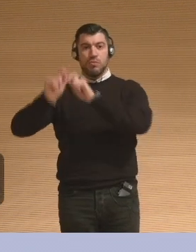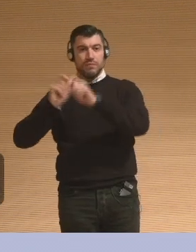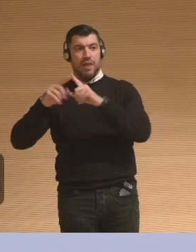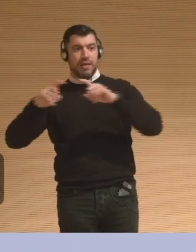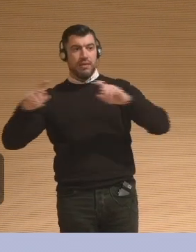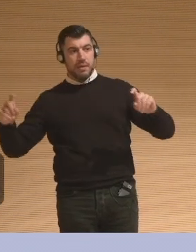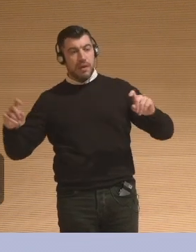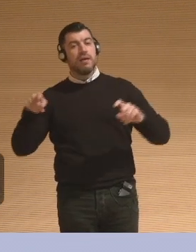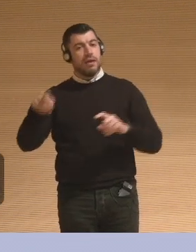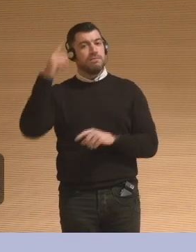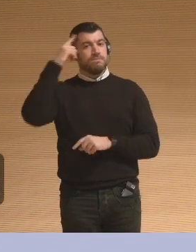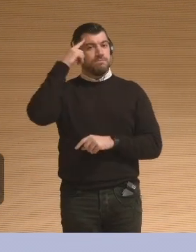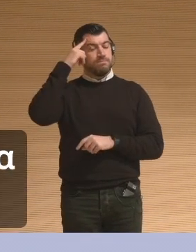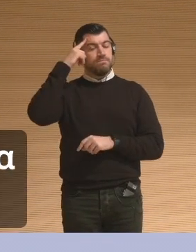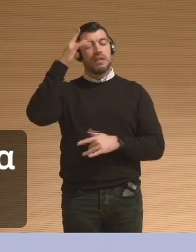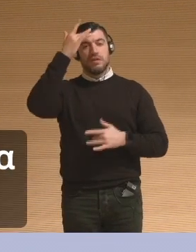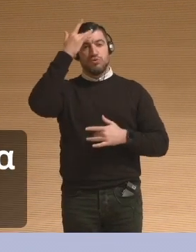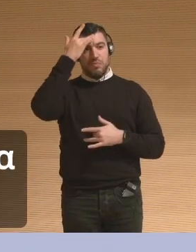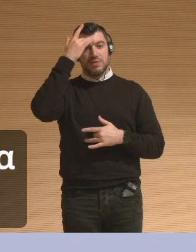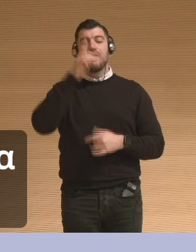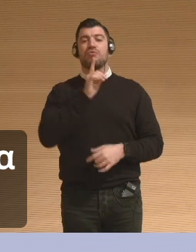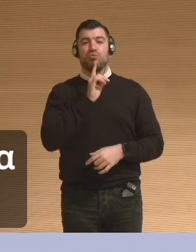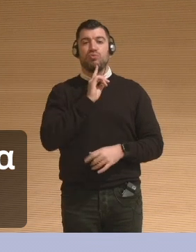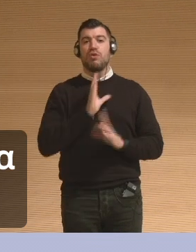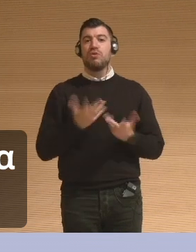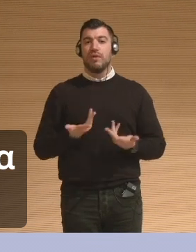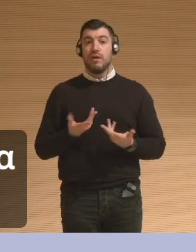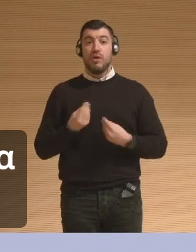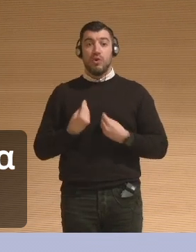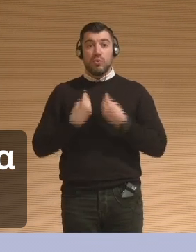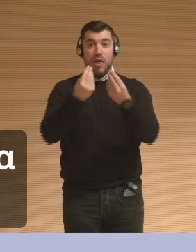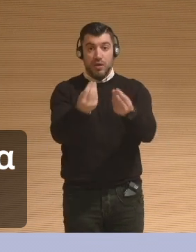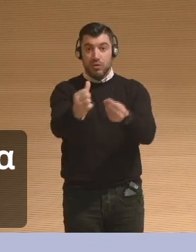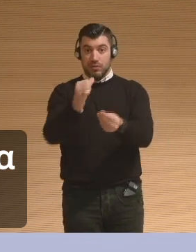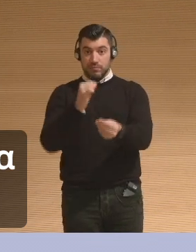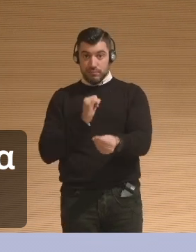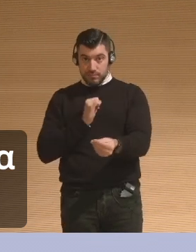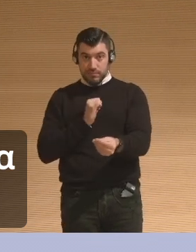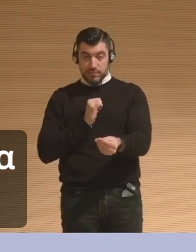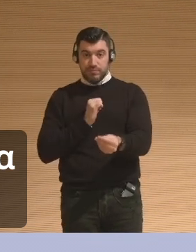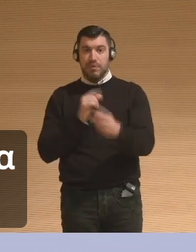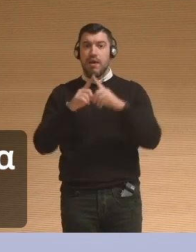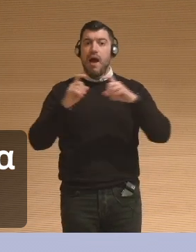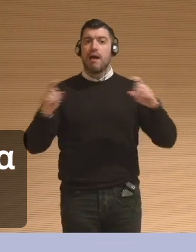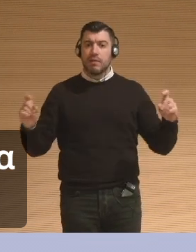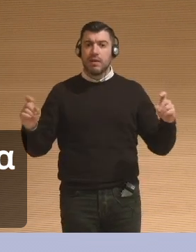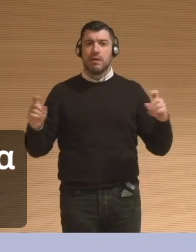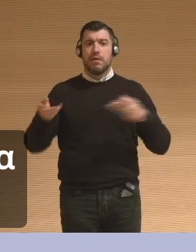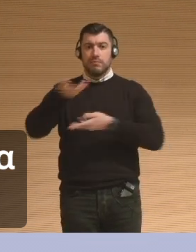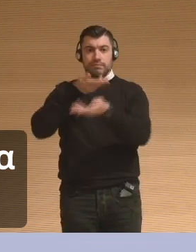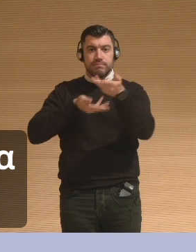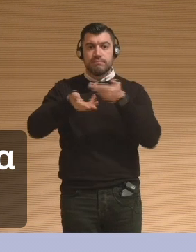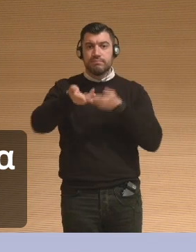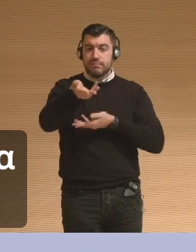Giving and receiving in a case where people could donate a digital image of a personal